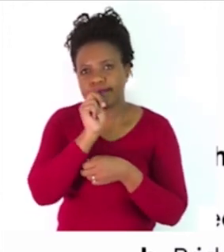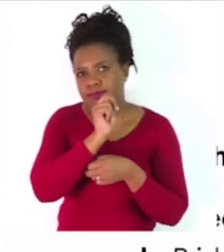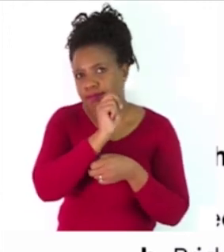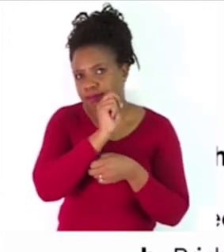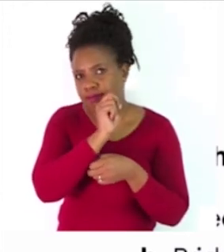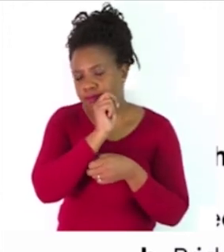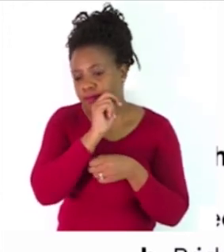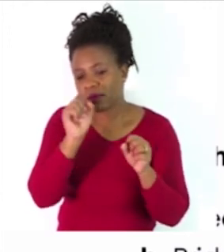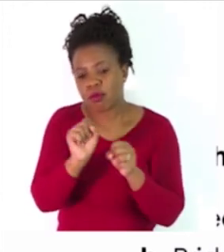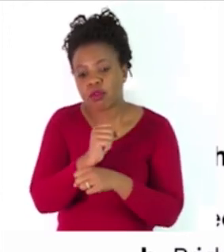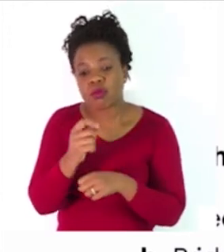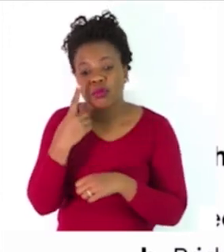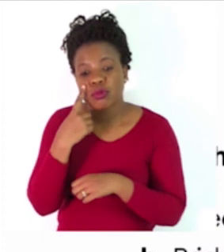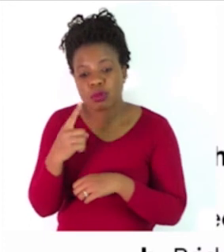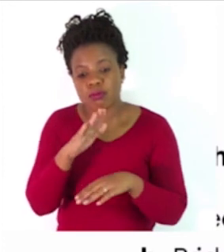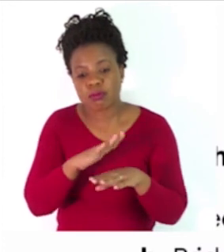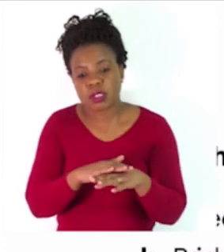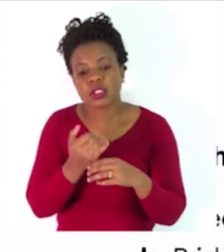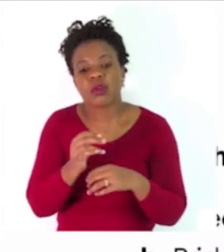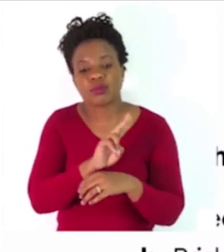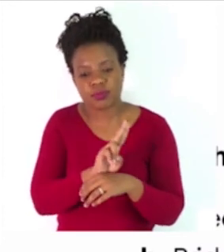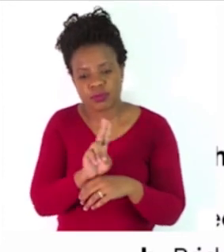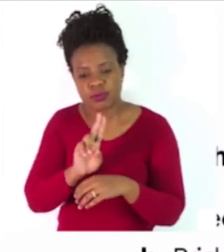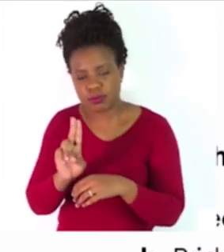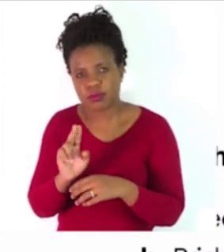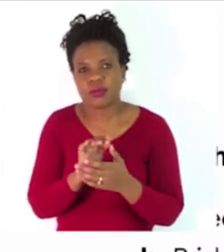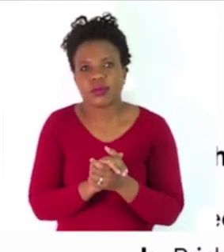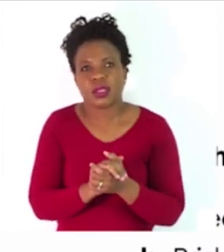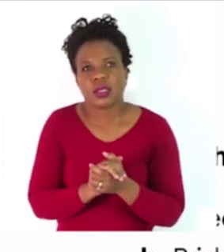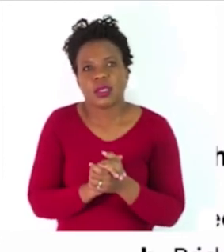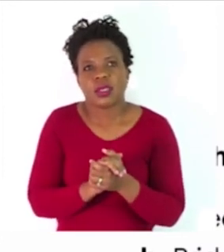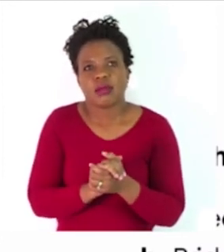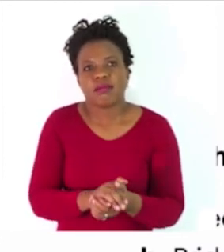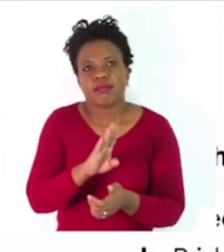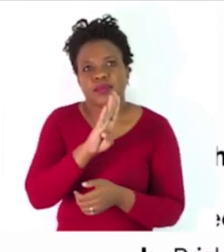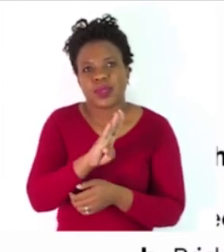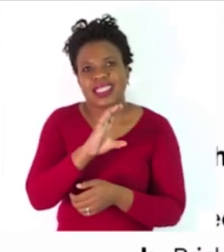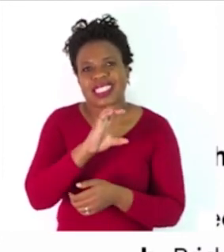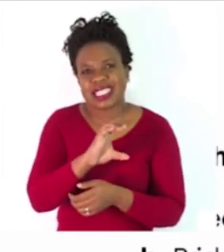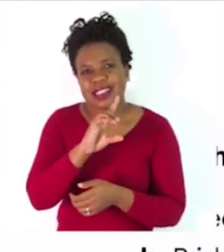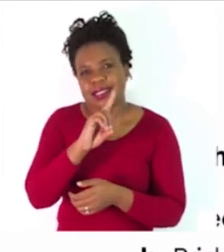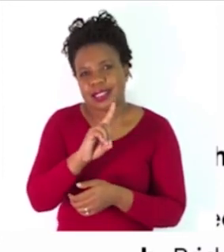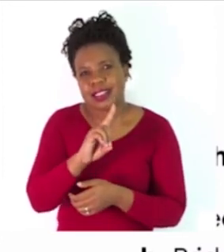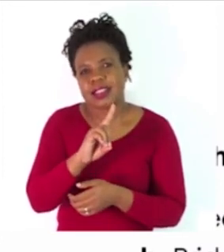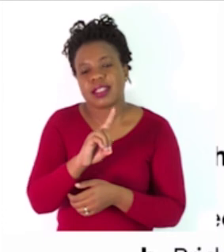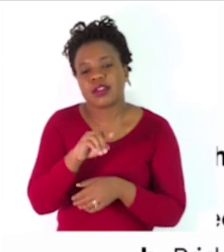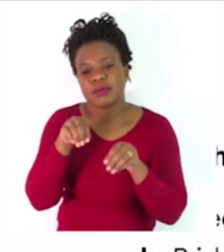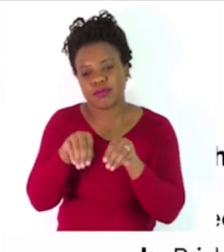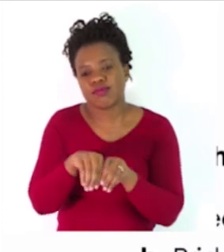abstract nouns. All right. So, you do B, C, and D.